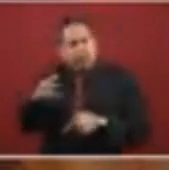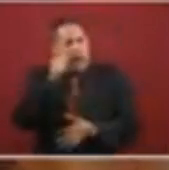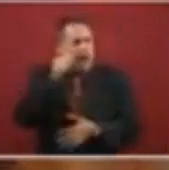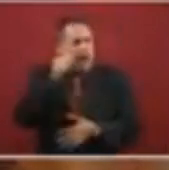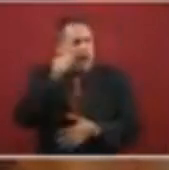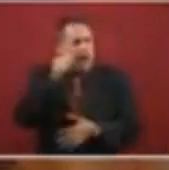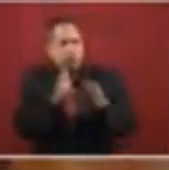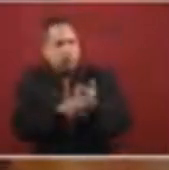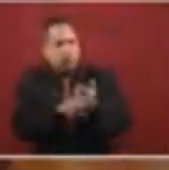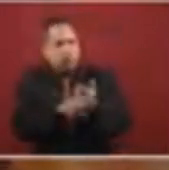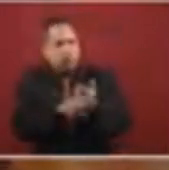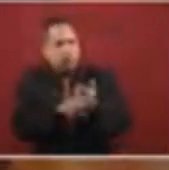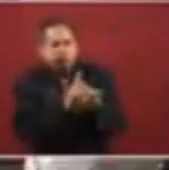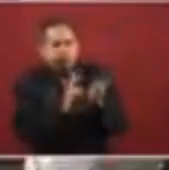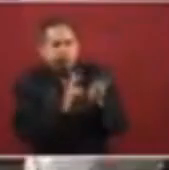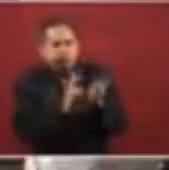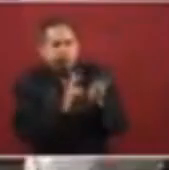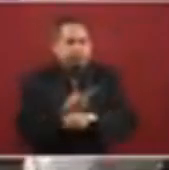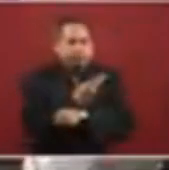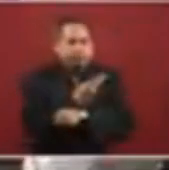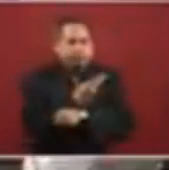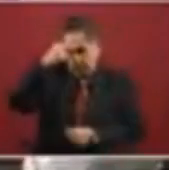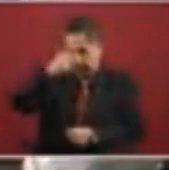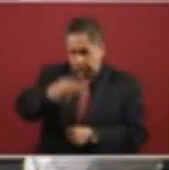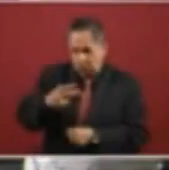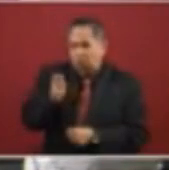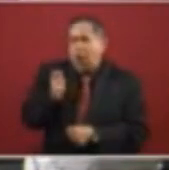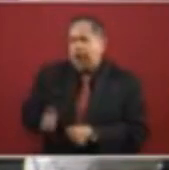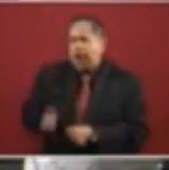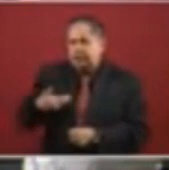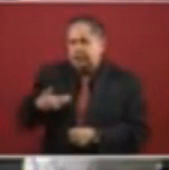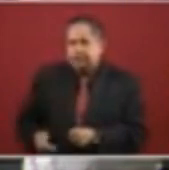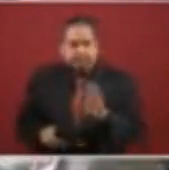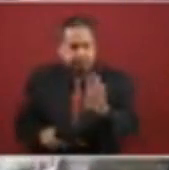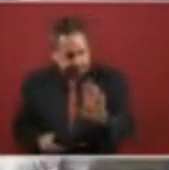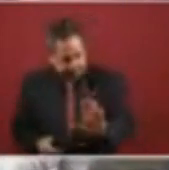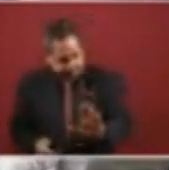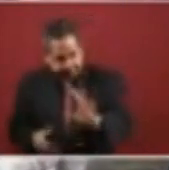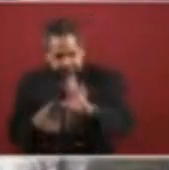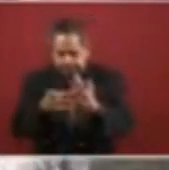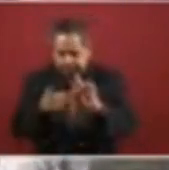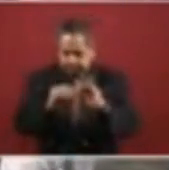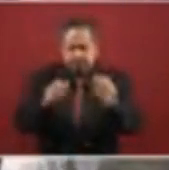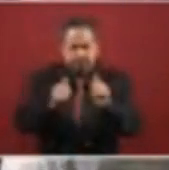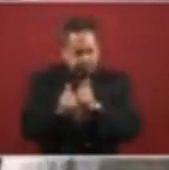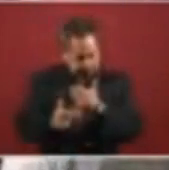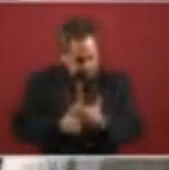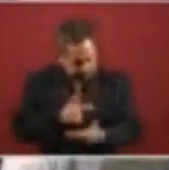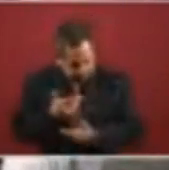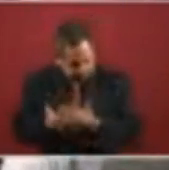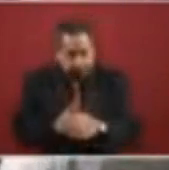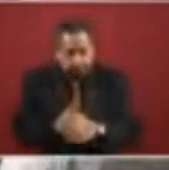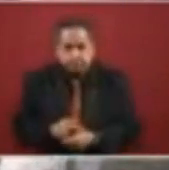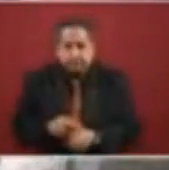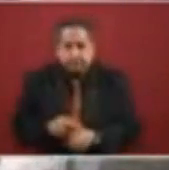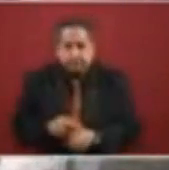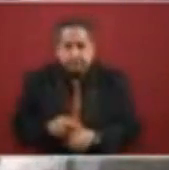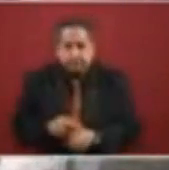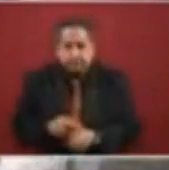So did you deal with a thing about what are talking about? The third